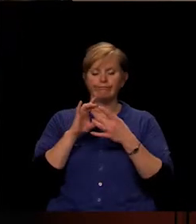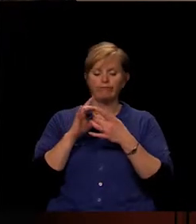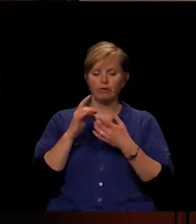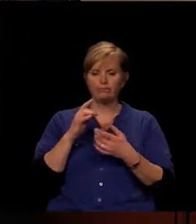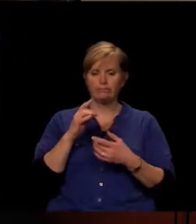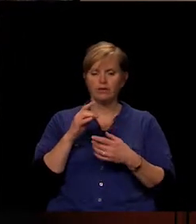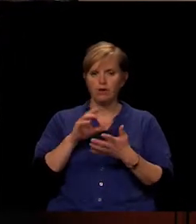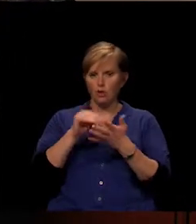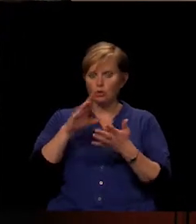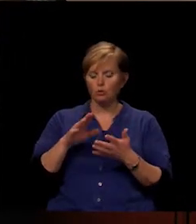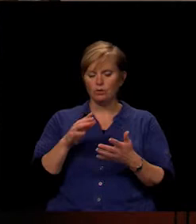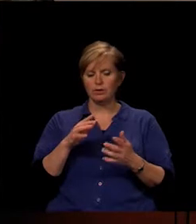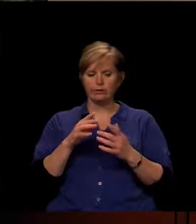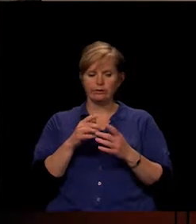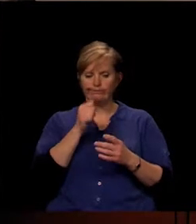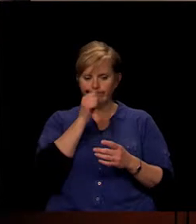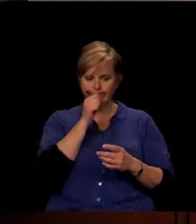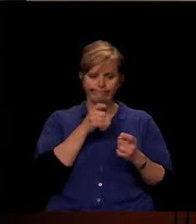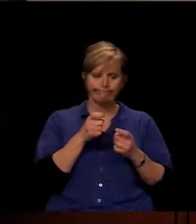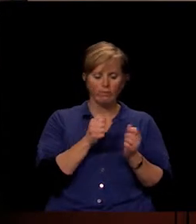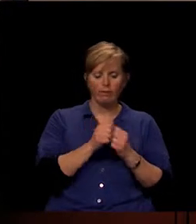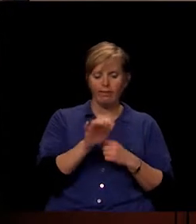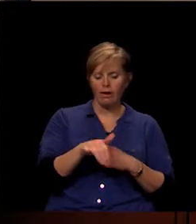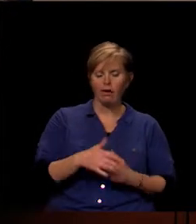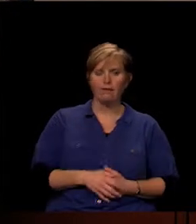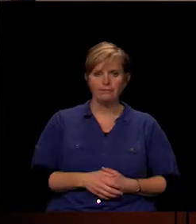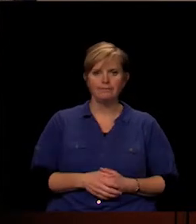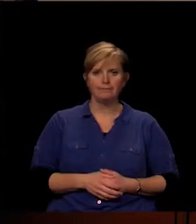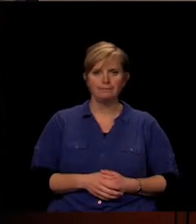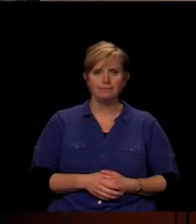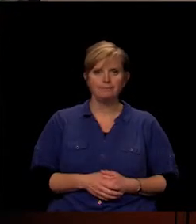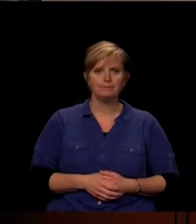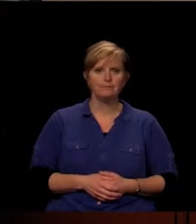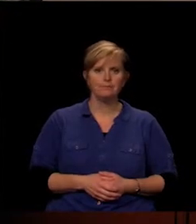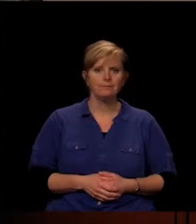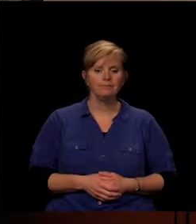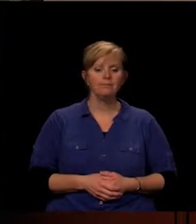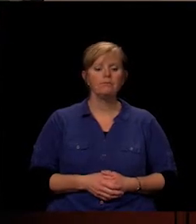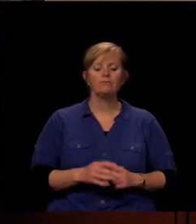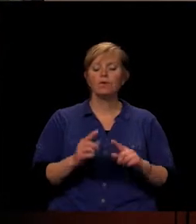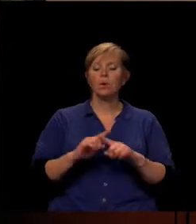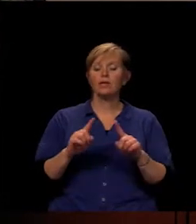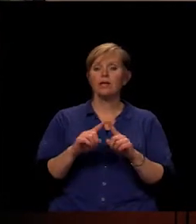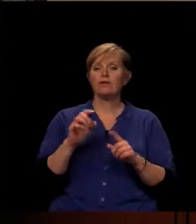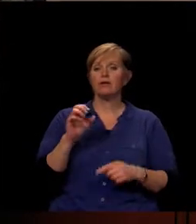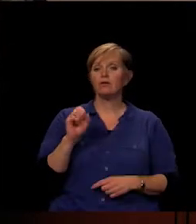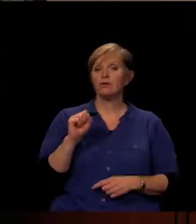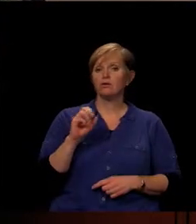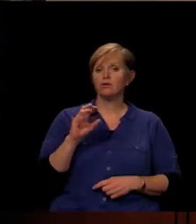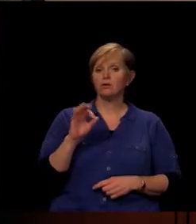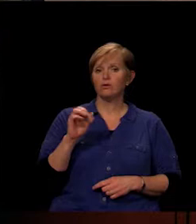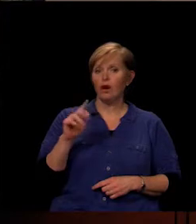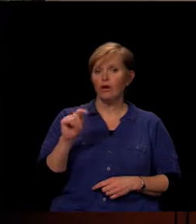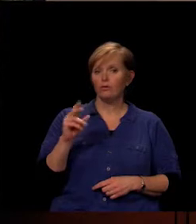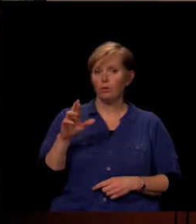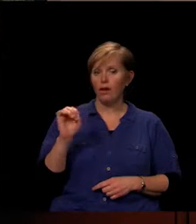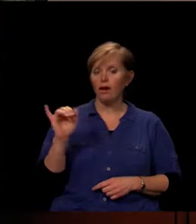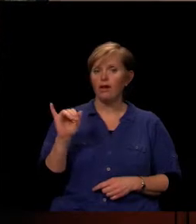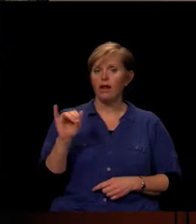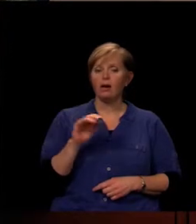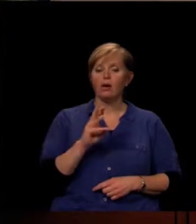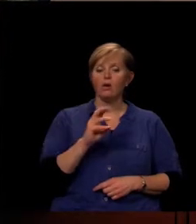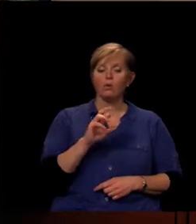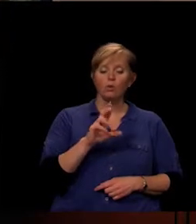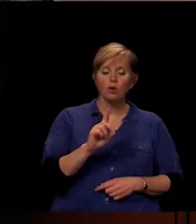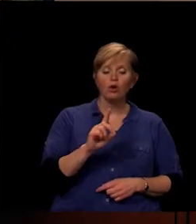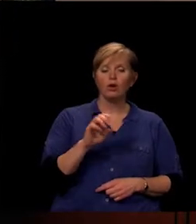with, and that kind of cumbersome type of thing. So the different softwares like Word, Excel, PowerPoint, or . Another